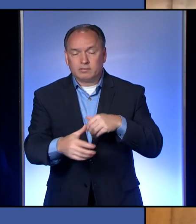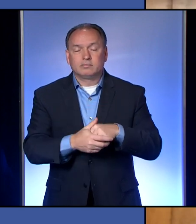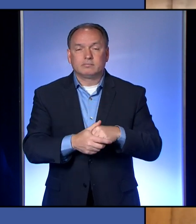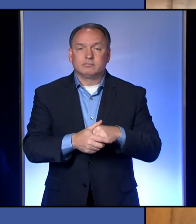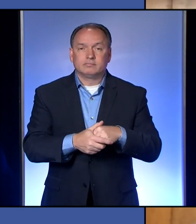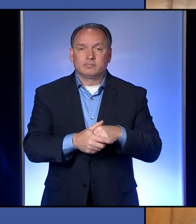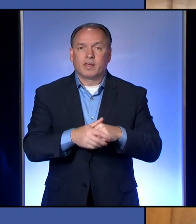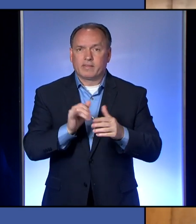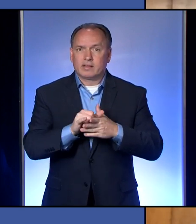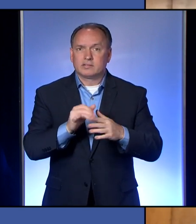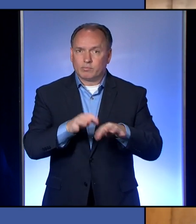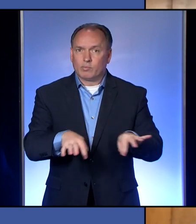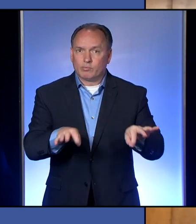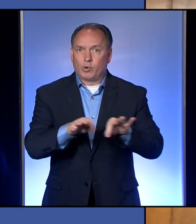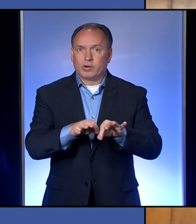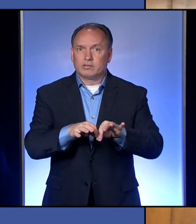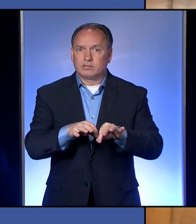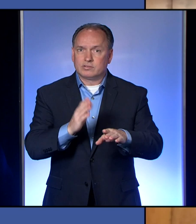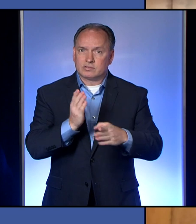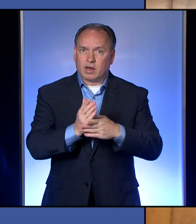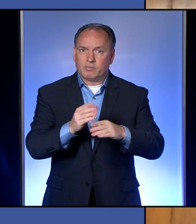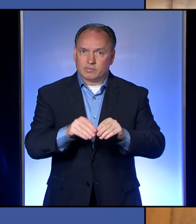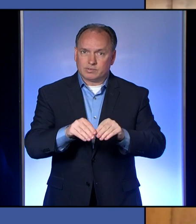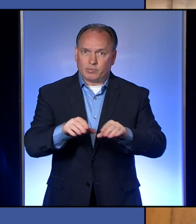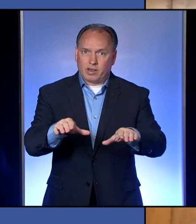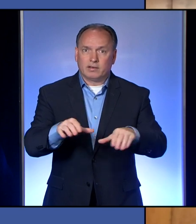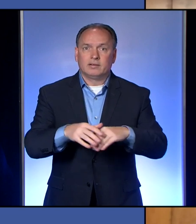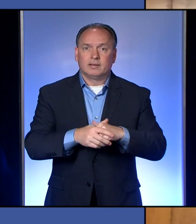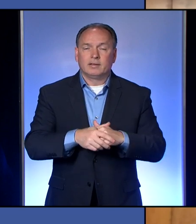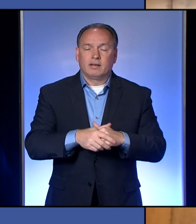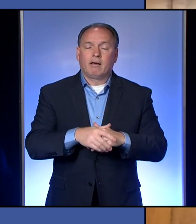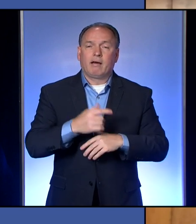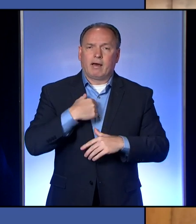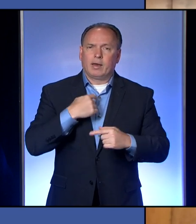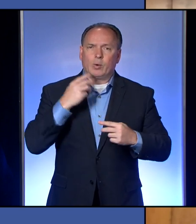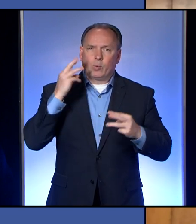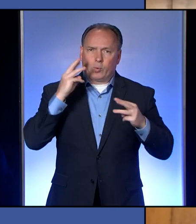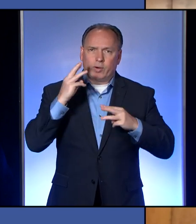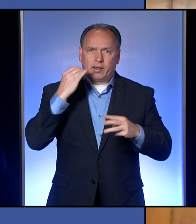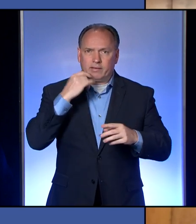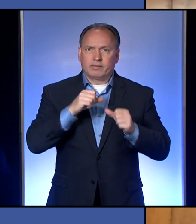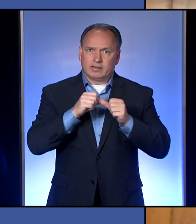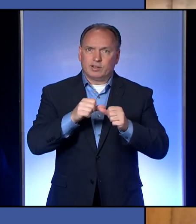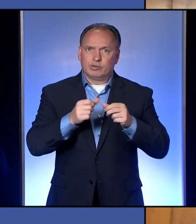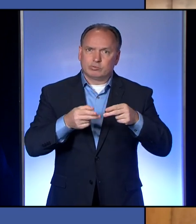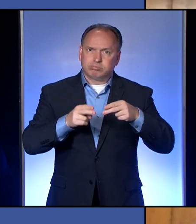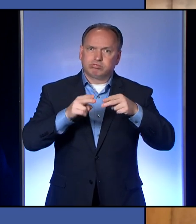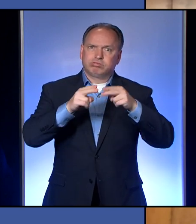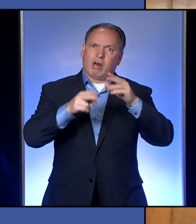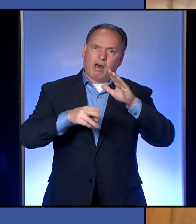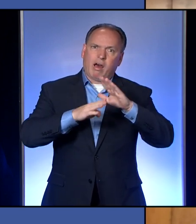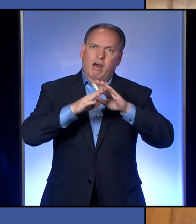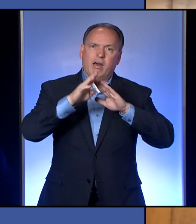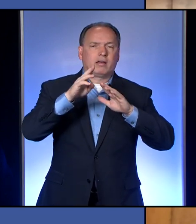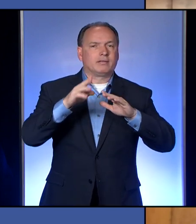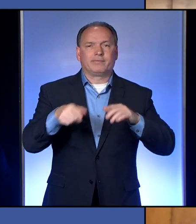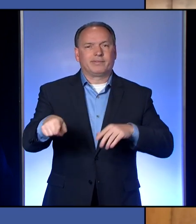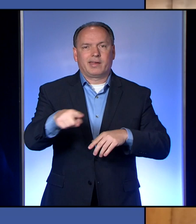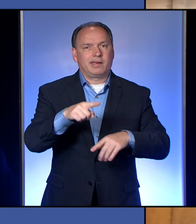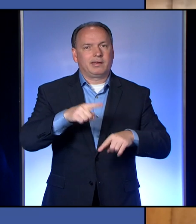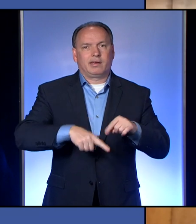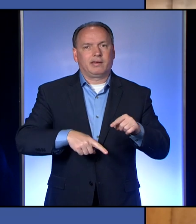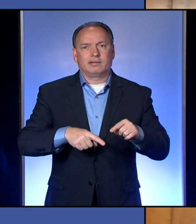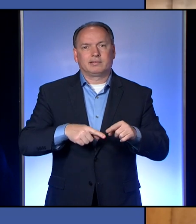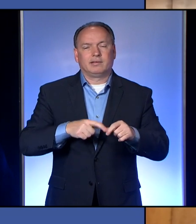which is critical to keeping it from spreading, I worry that if it continues to go up at this rate, they won't be able to keep